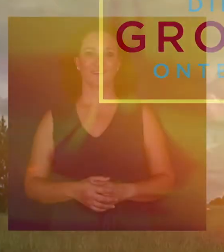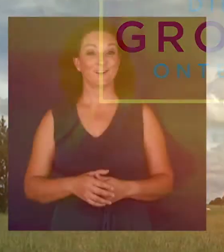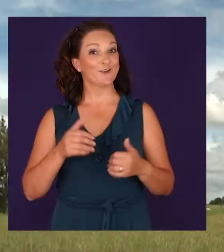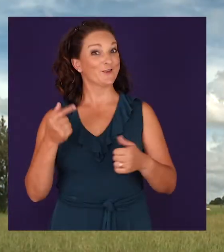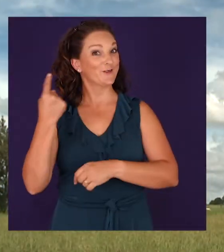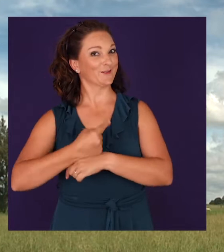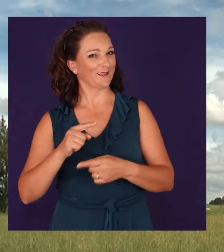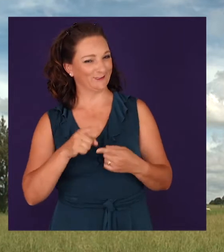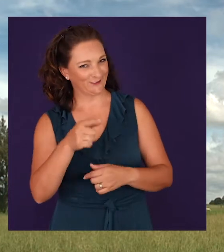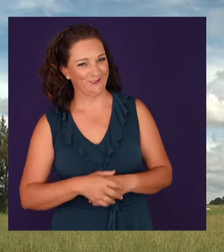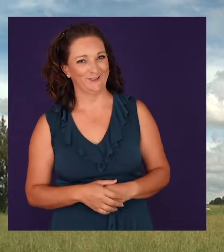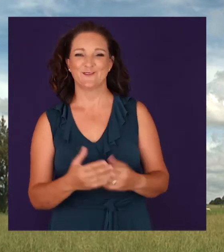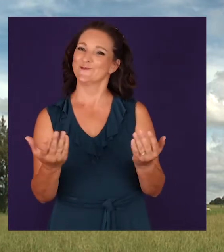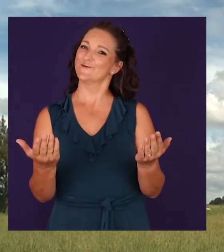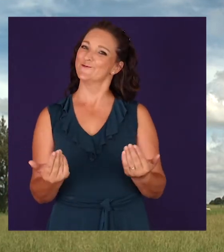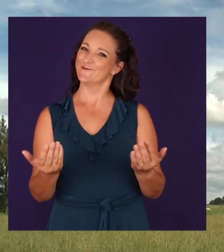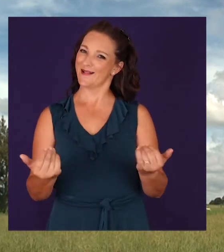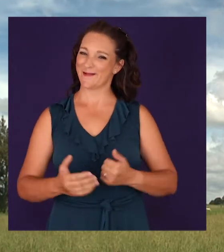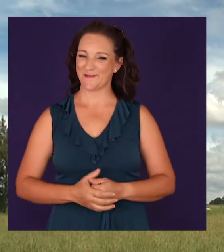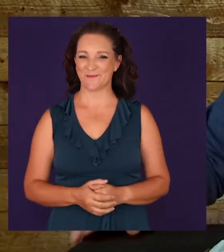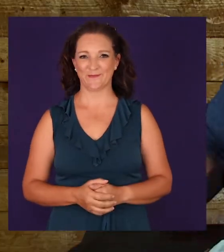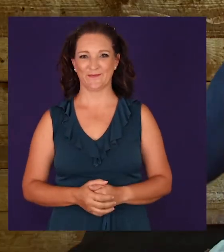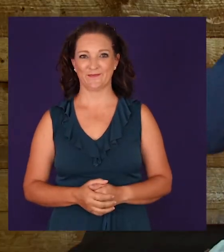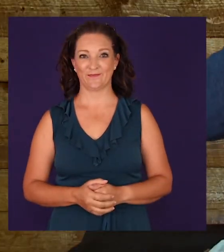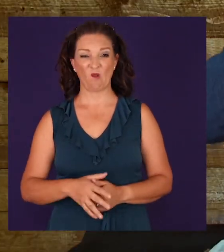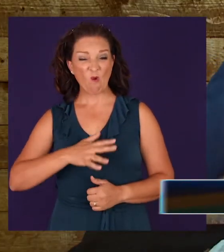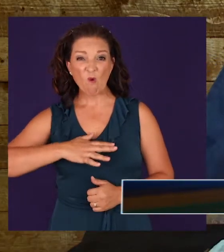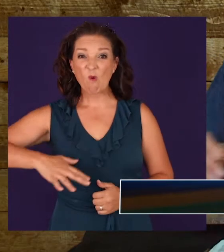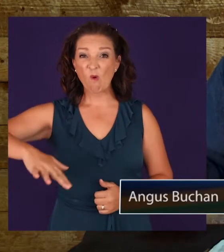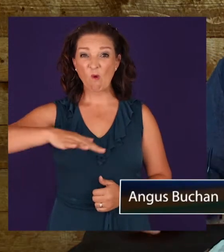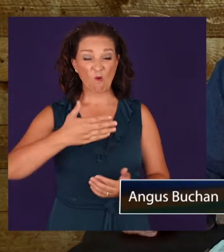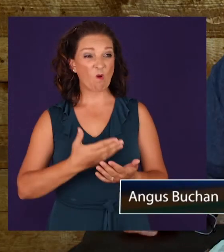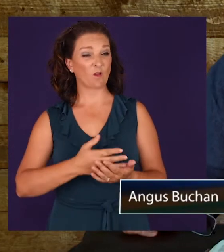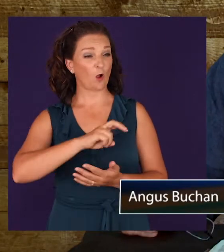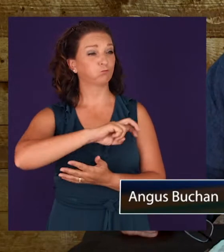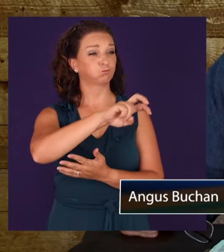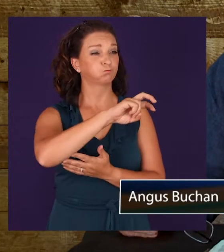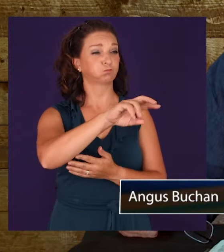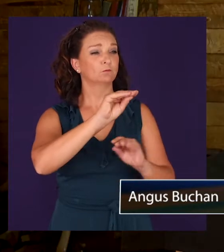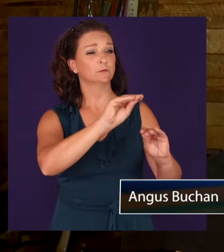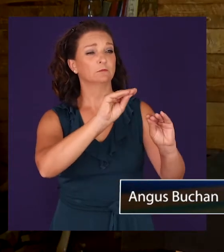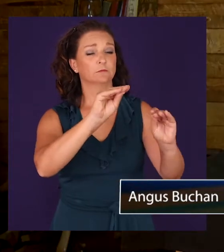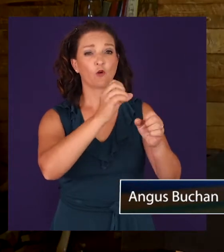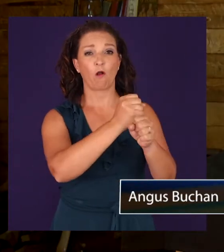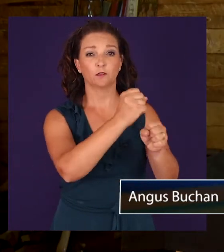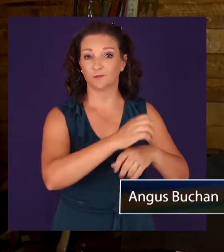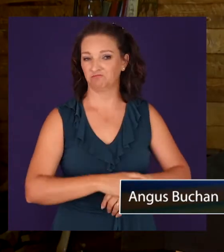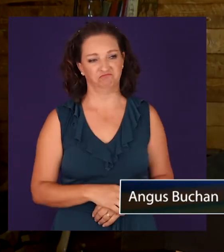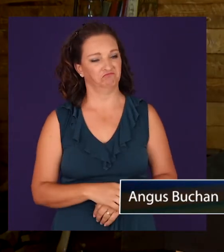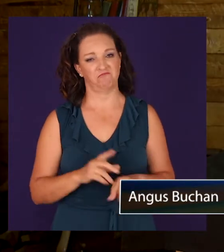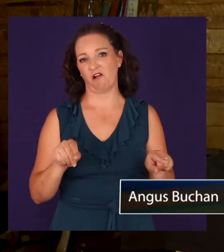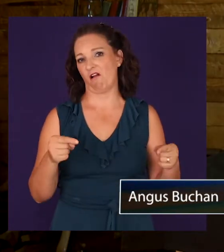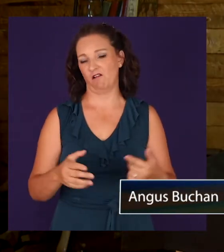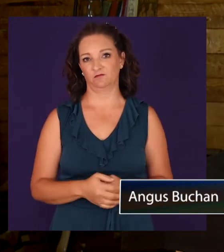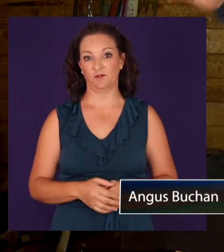A very good day to you and welcome to the program. We can't all be evangelists. We can't all be